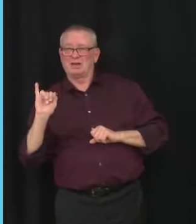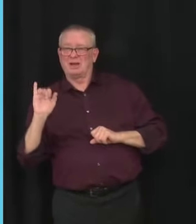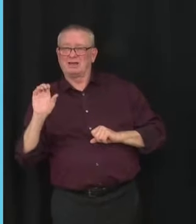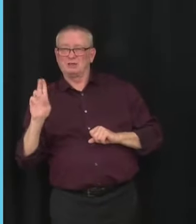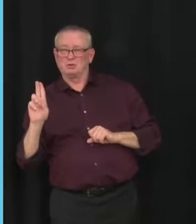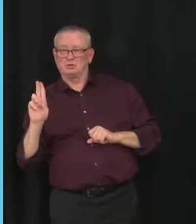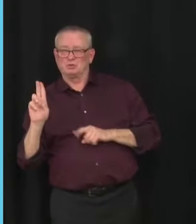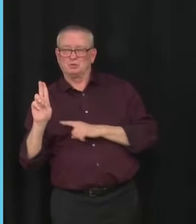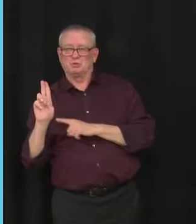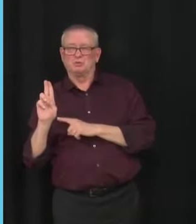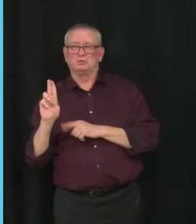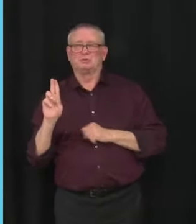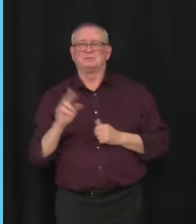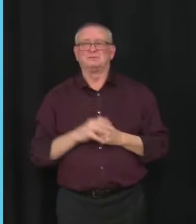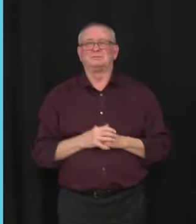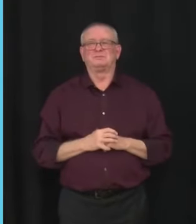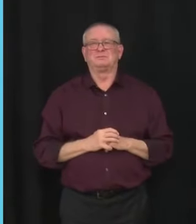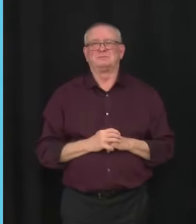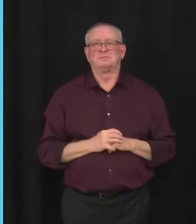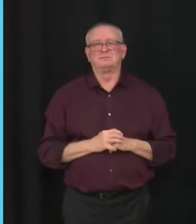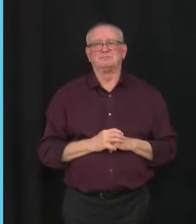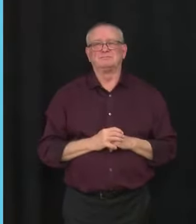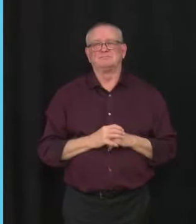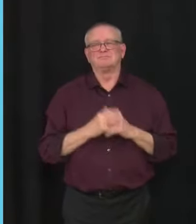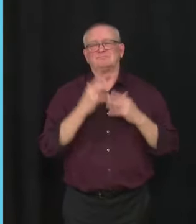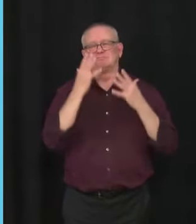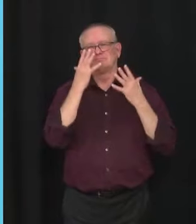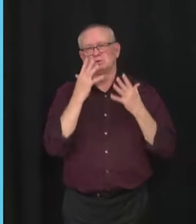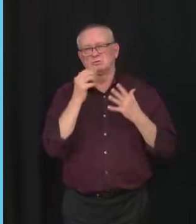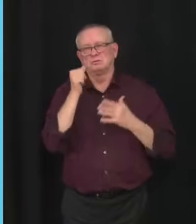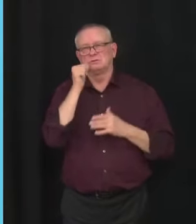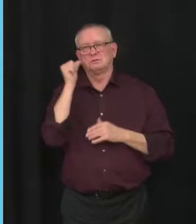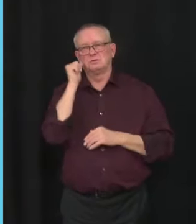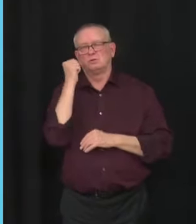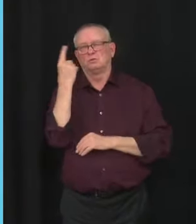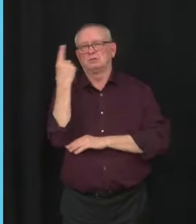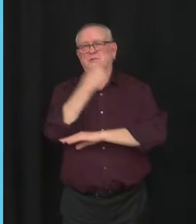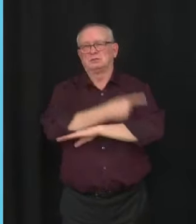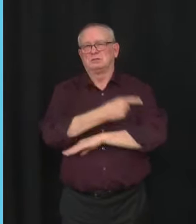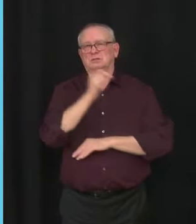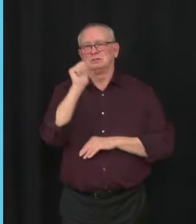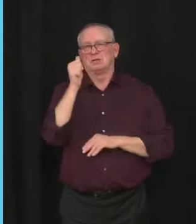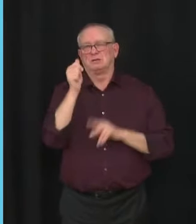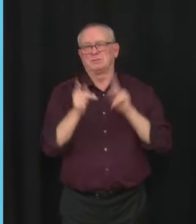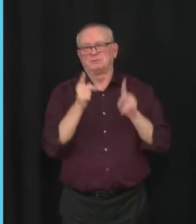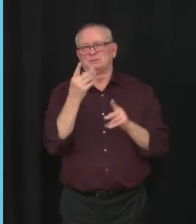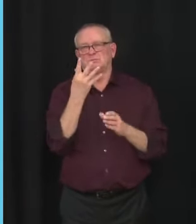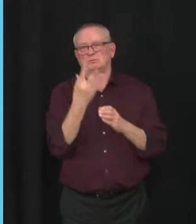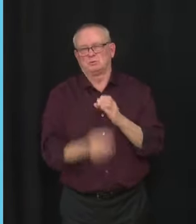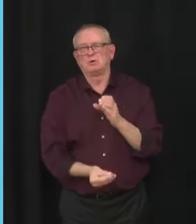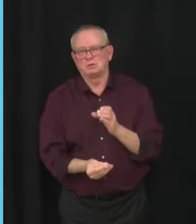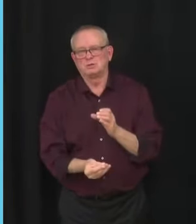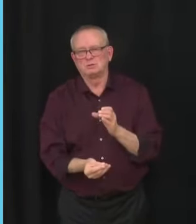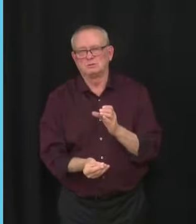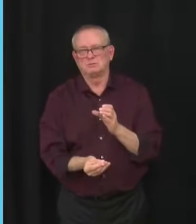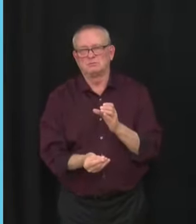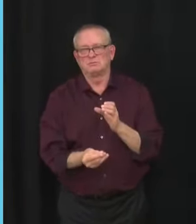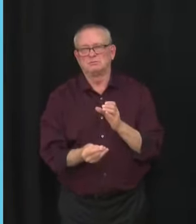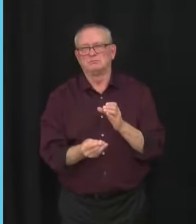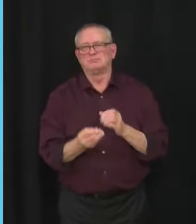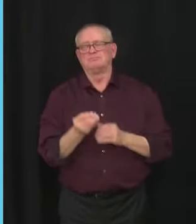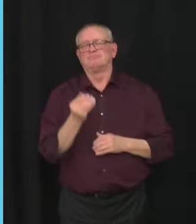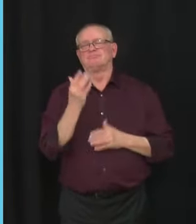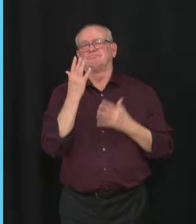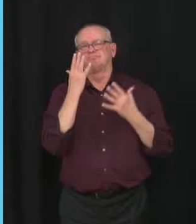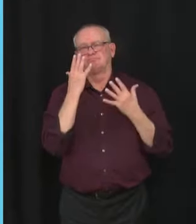Sadly, 10 new deaths have been reported to Alberta Health in the last 24 hours. I am saddened to share that this